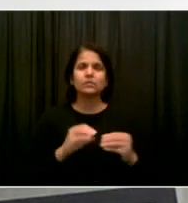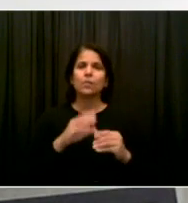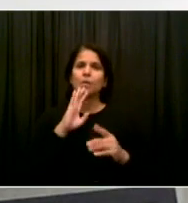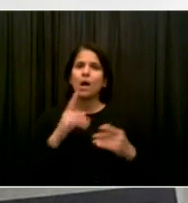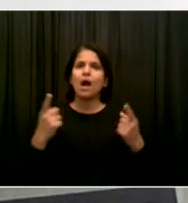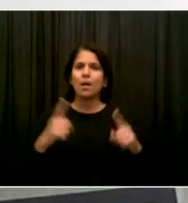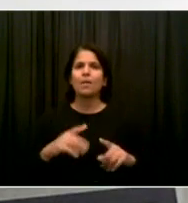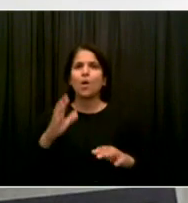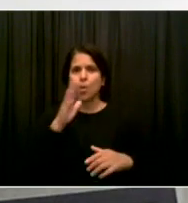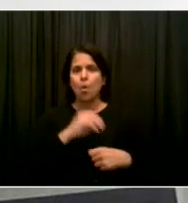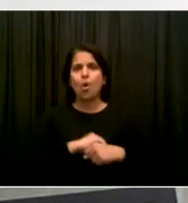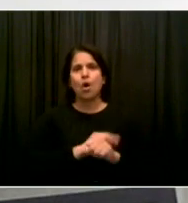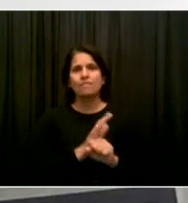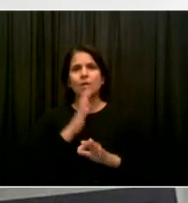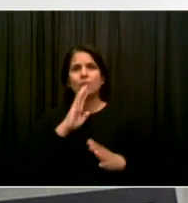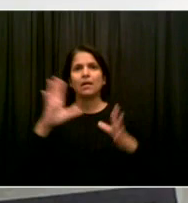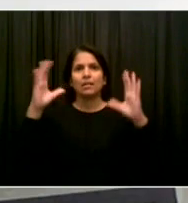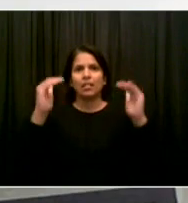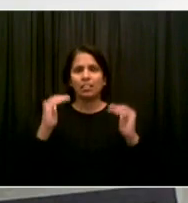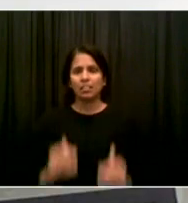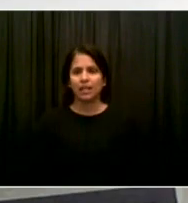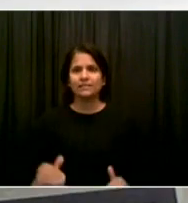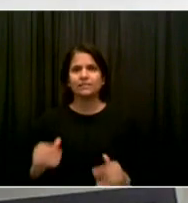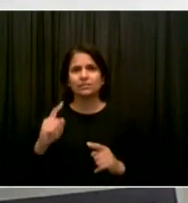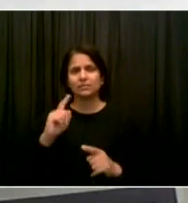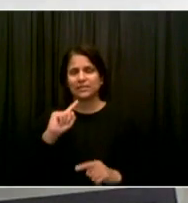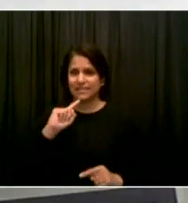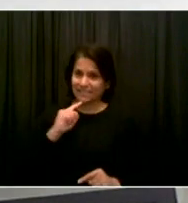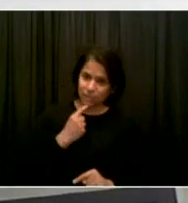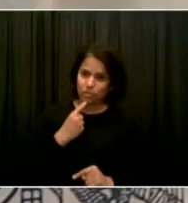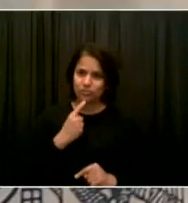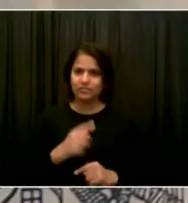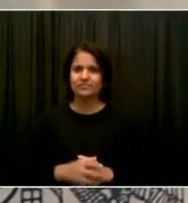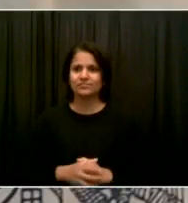Thank you, sir. I turn to my colleague, Dr. Chotsky.